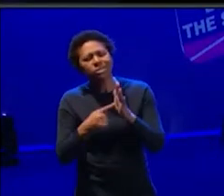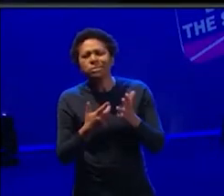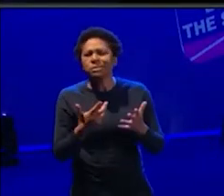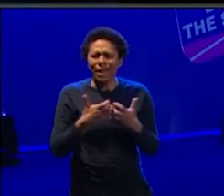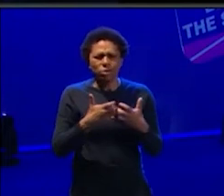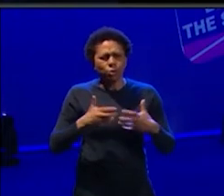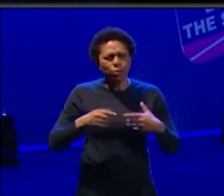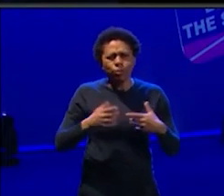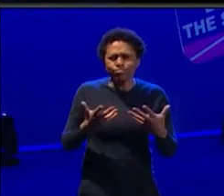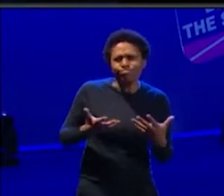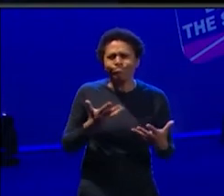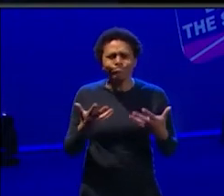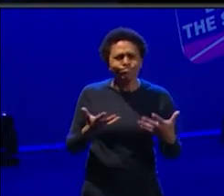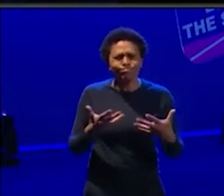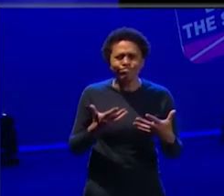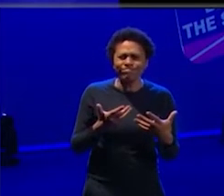they are, you're faced with them? Sorry.